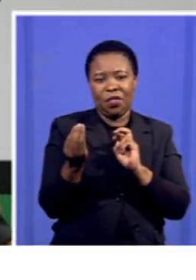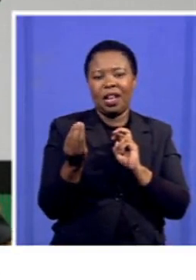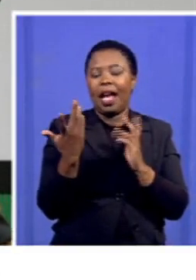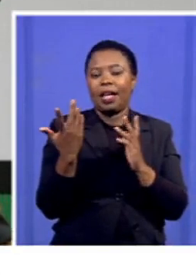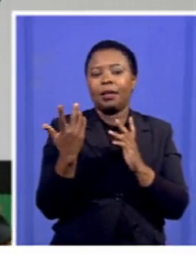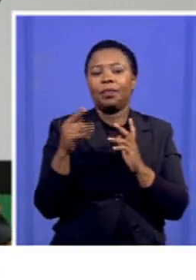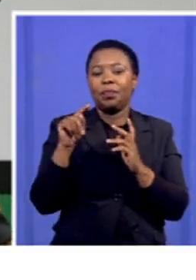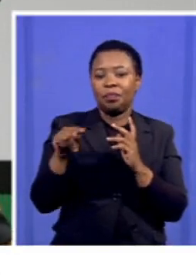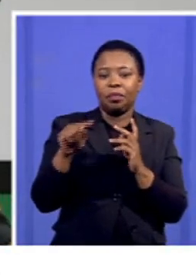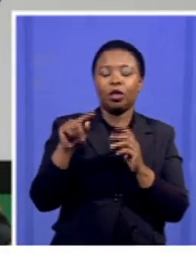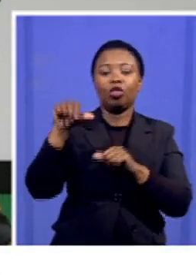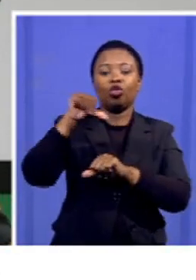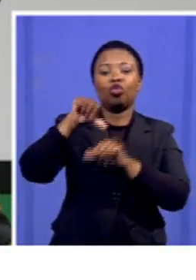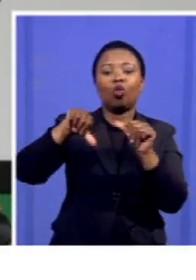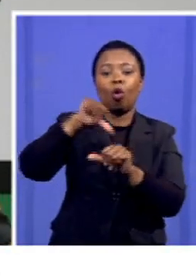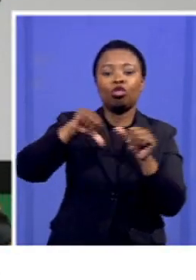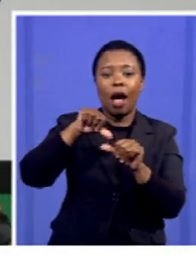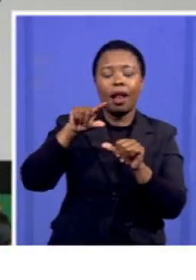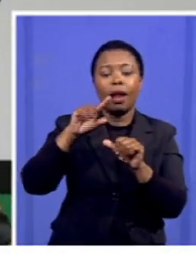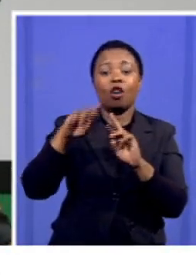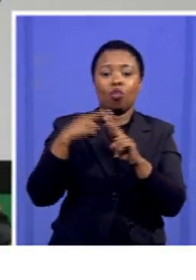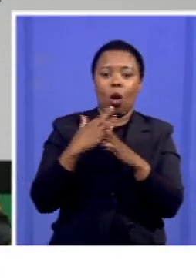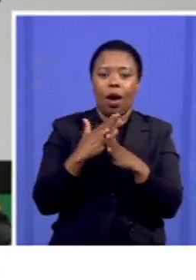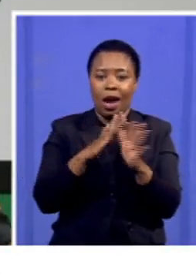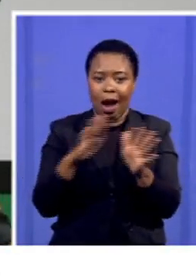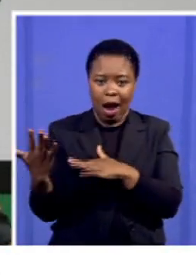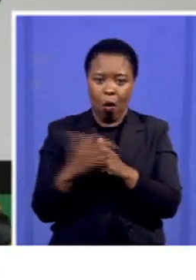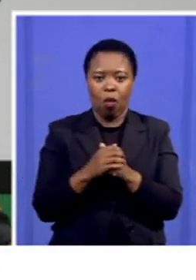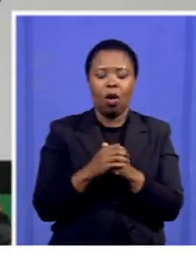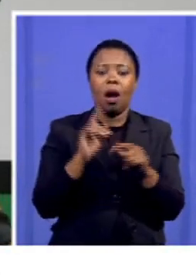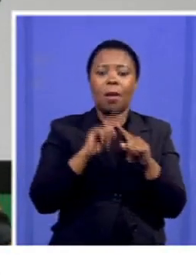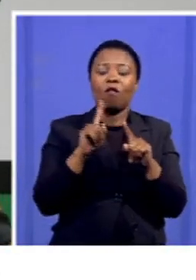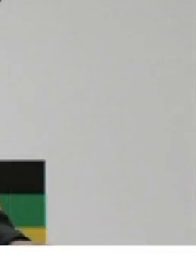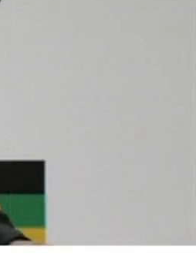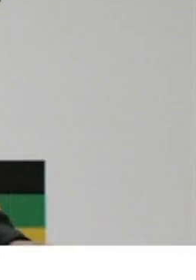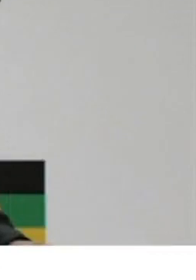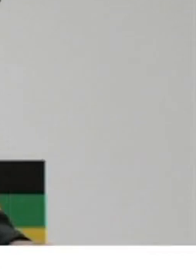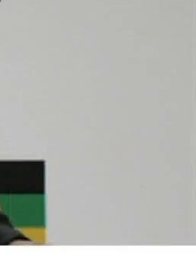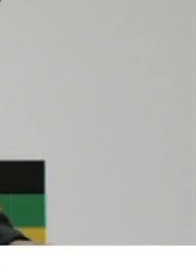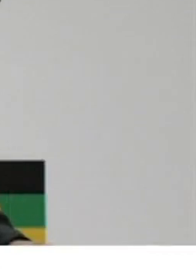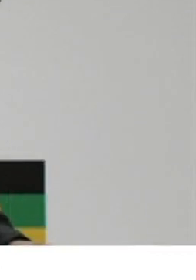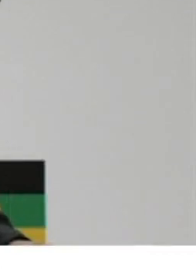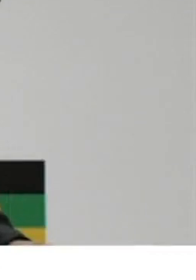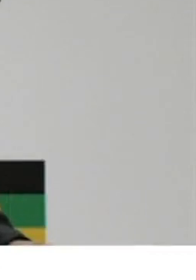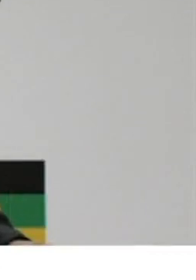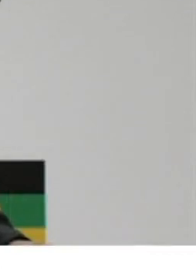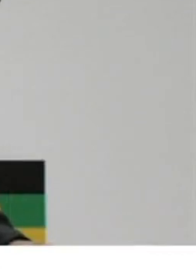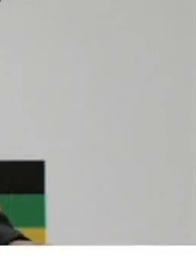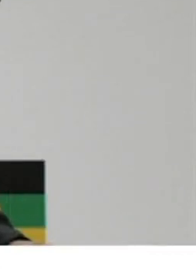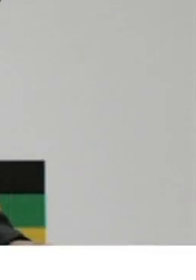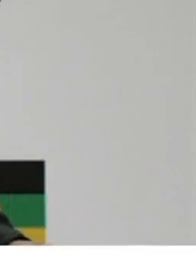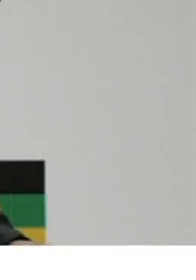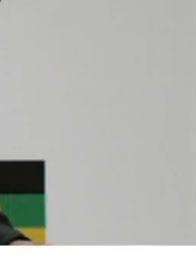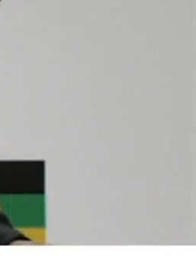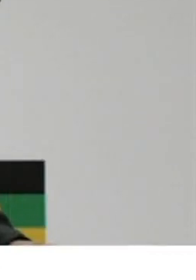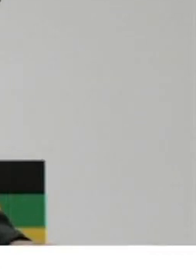on the social compact part of it. But the objective was to build a consensus around the reform interventions, which we all agreed